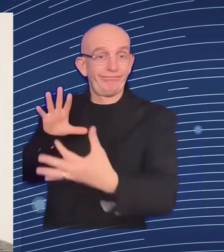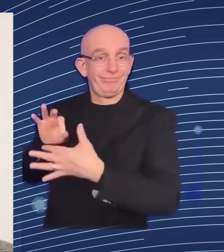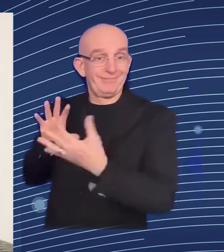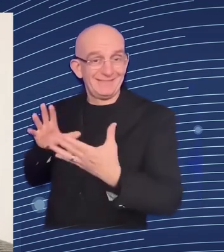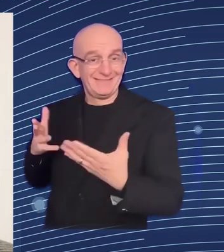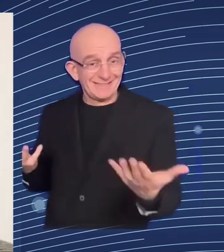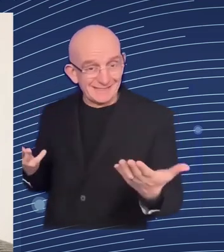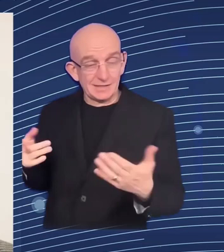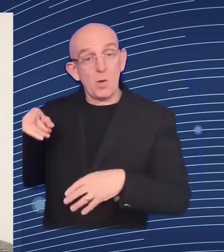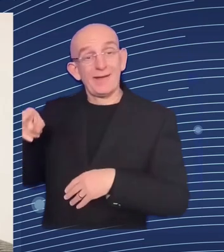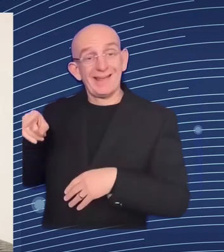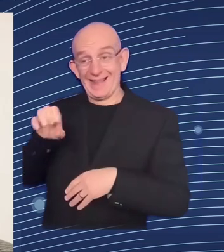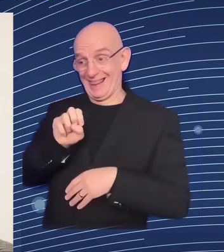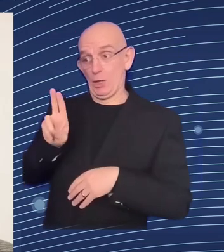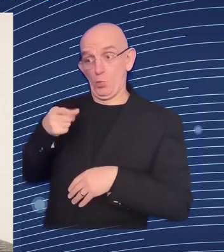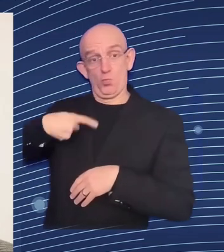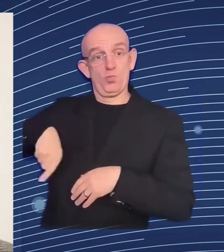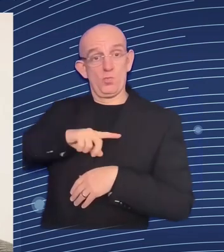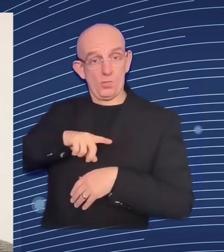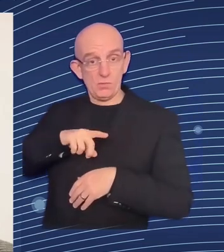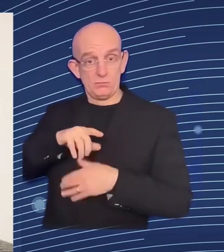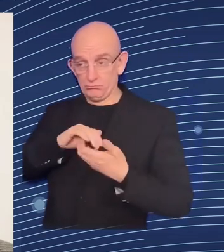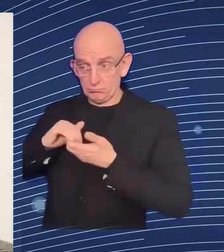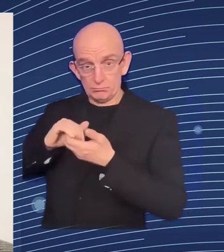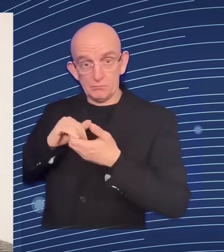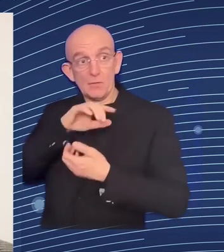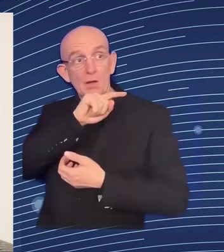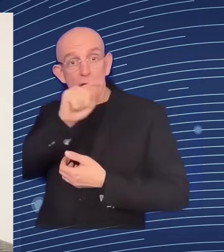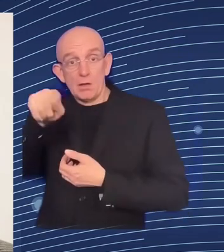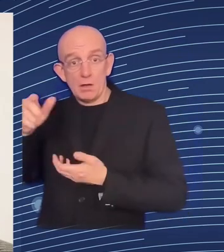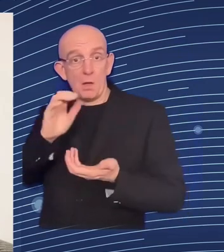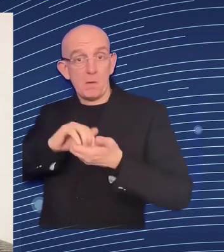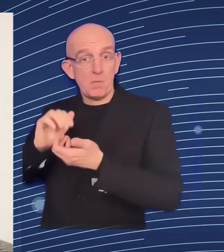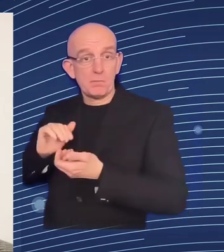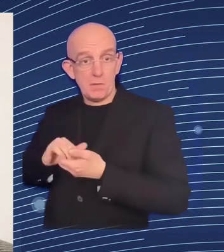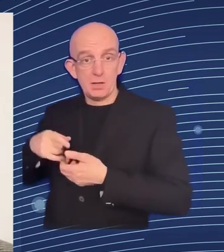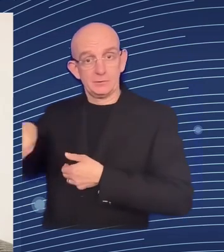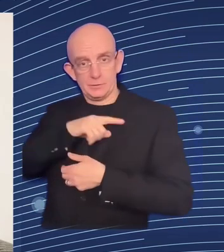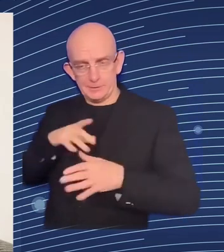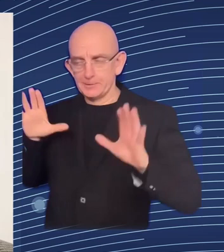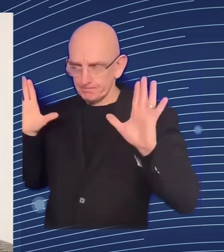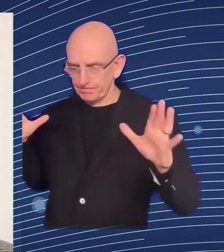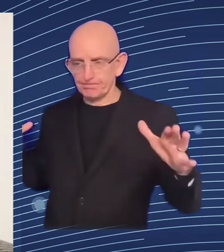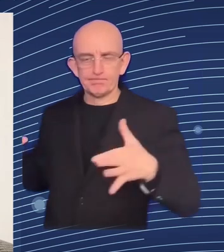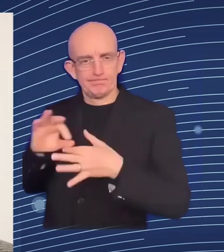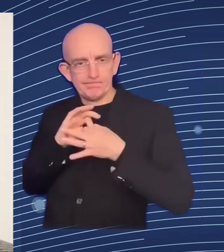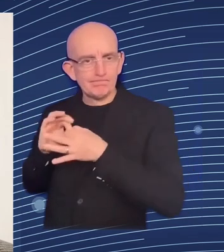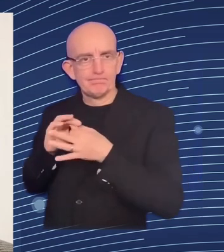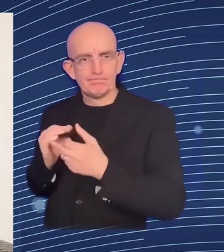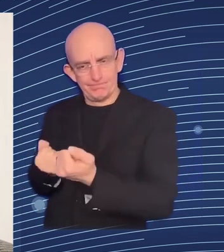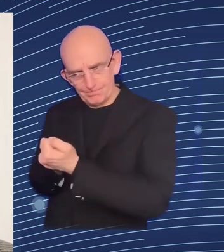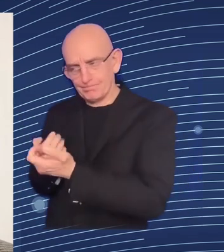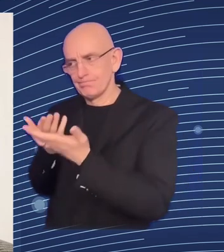help ukraine to maintain the economic activity now i think uh i must say i'm not in the ukraine specialist